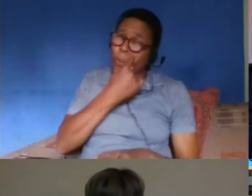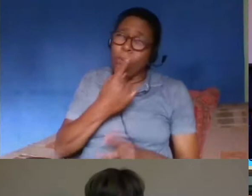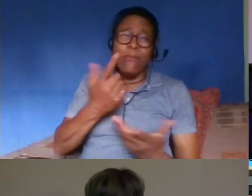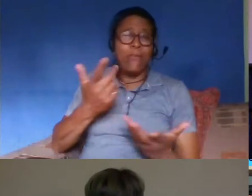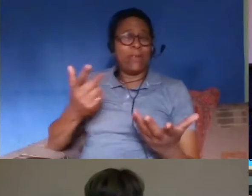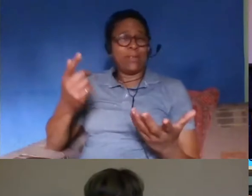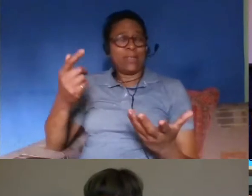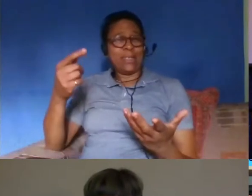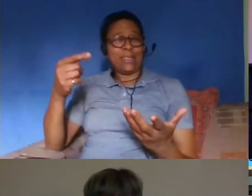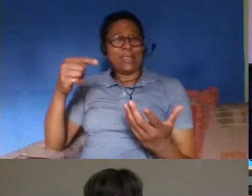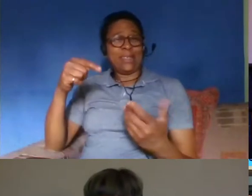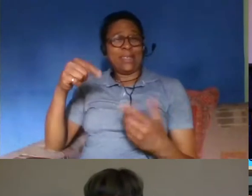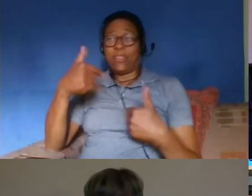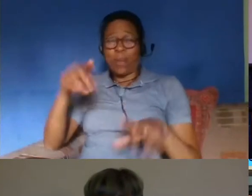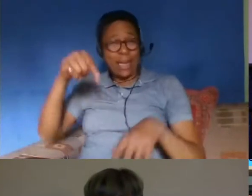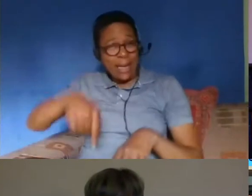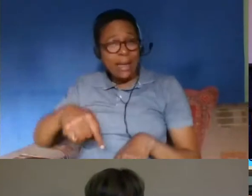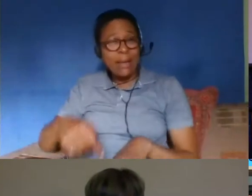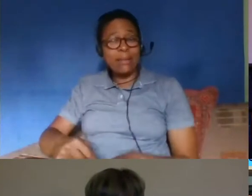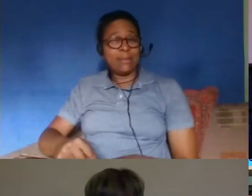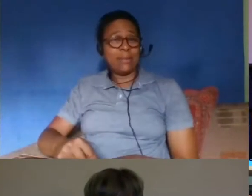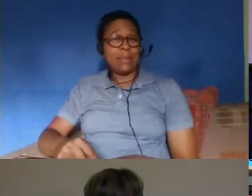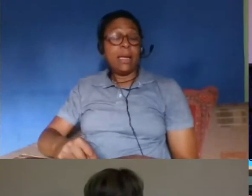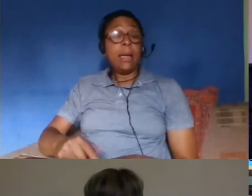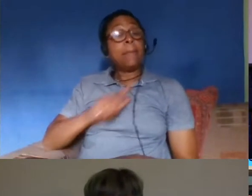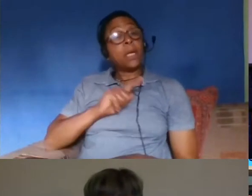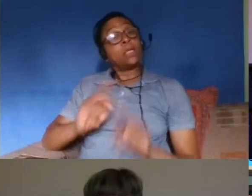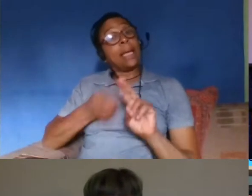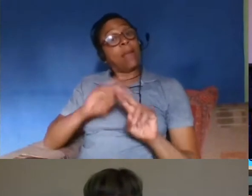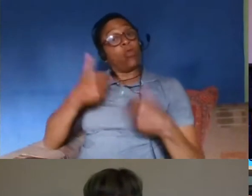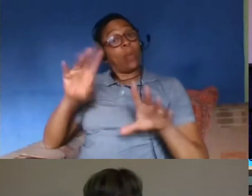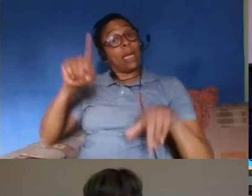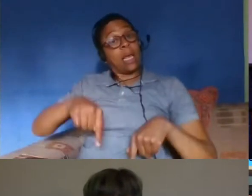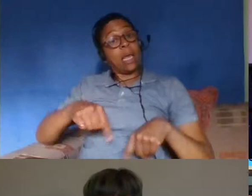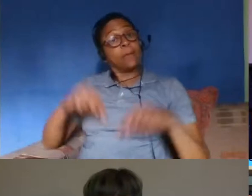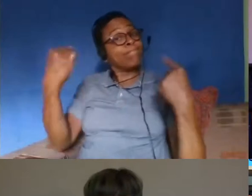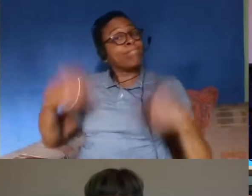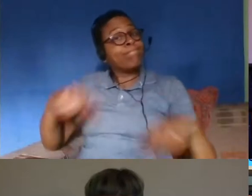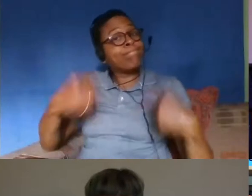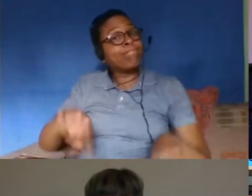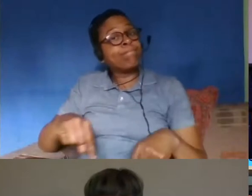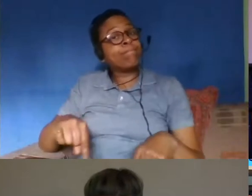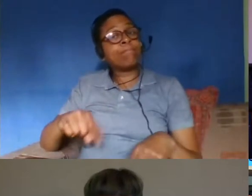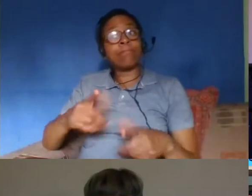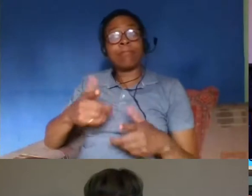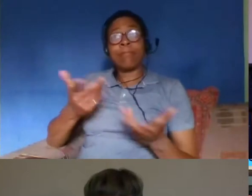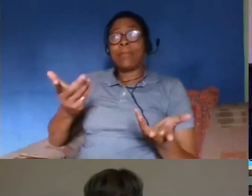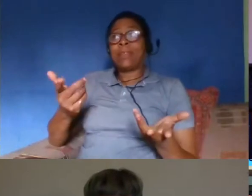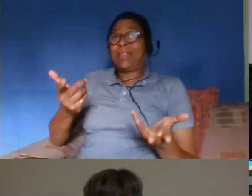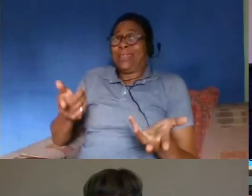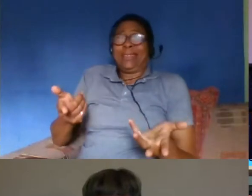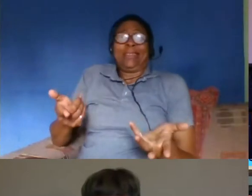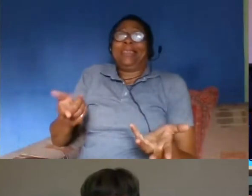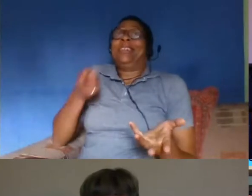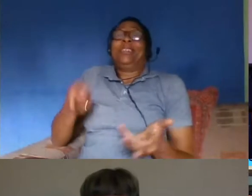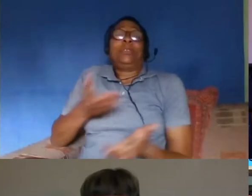illegally for 20 years or even just for a period during that 20-year time then by its nature you know you